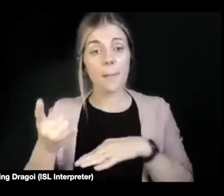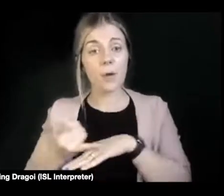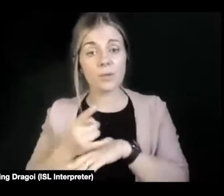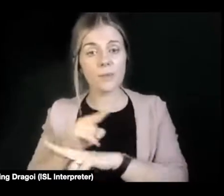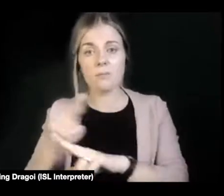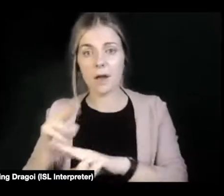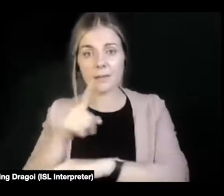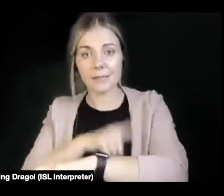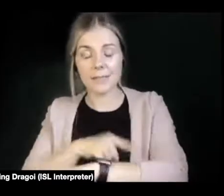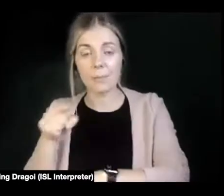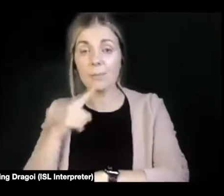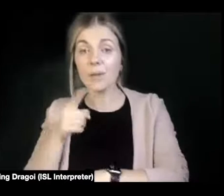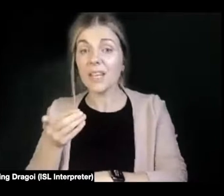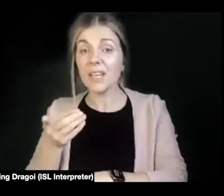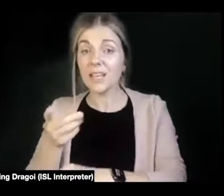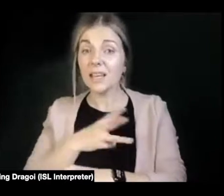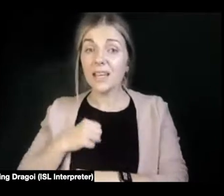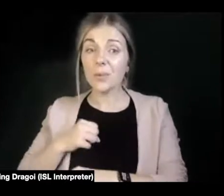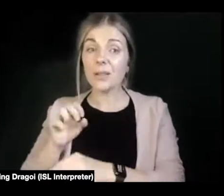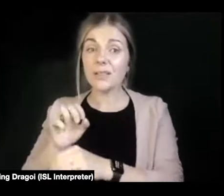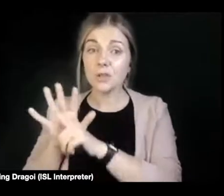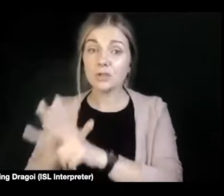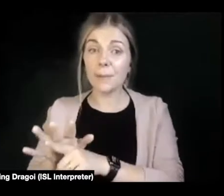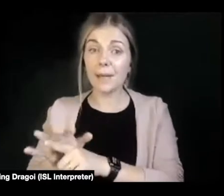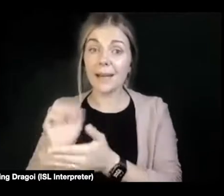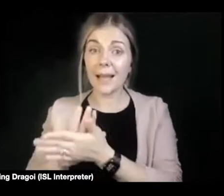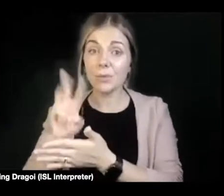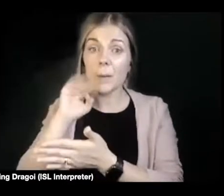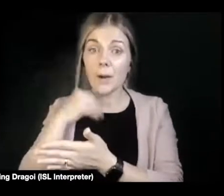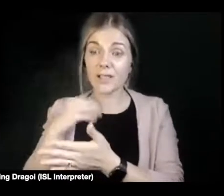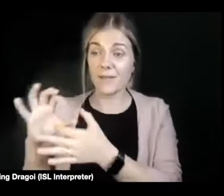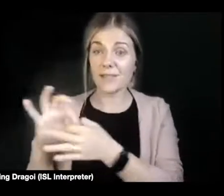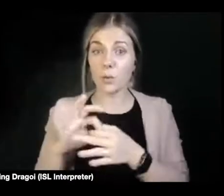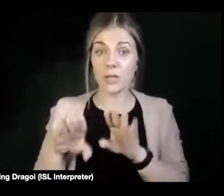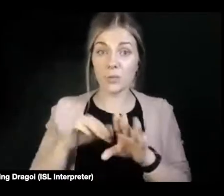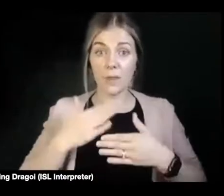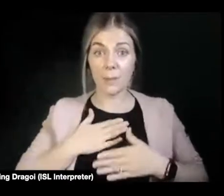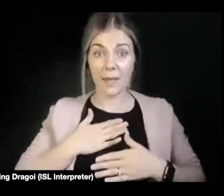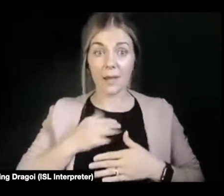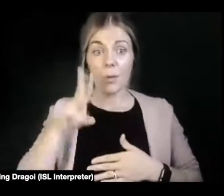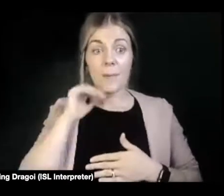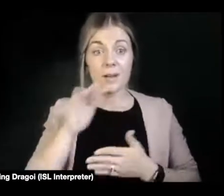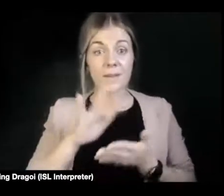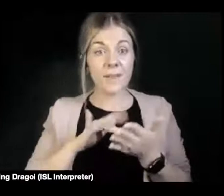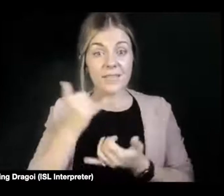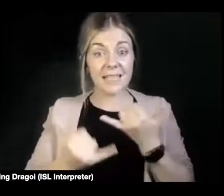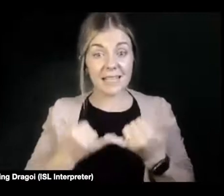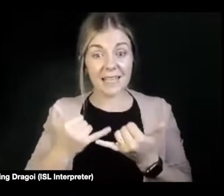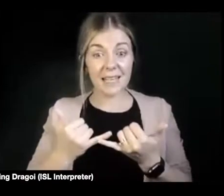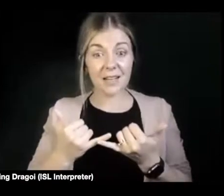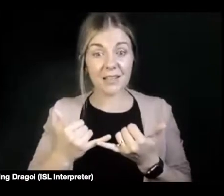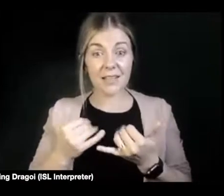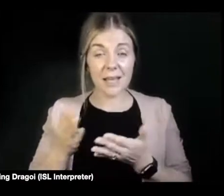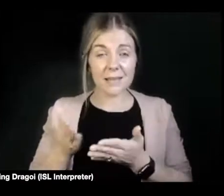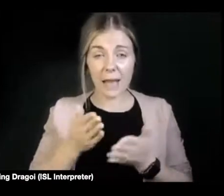was discriminated against by association with me. It took us 15 years of navigating assisted human reproduction in Ireland